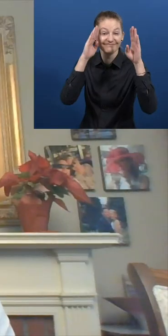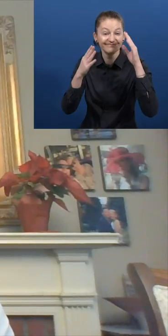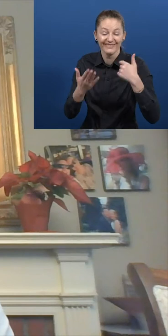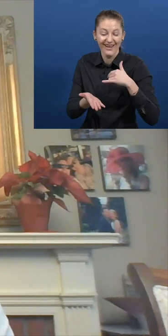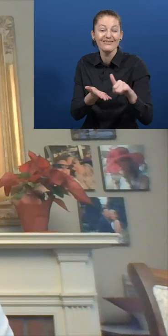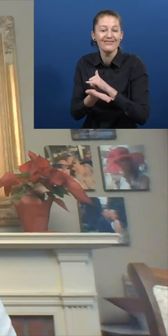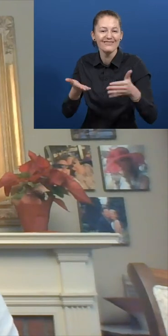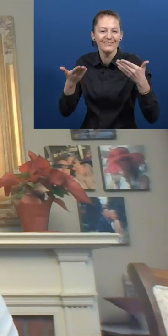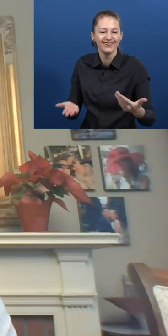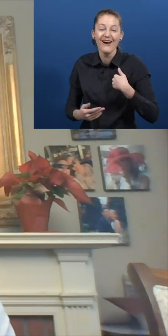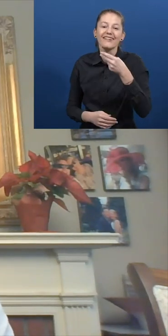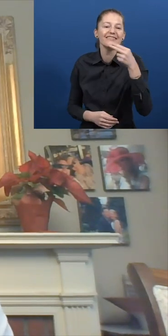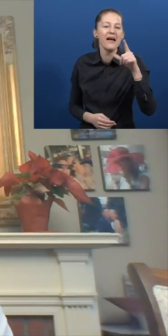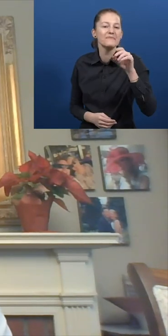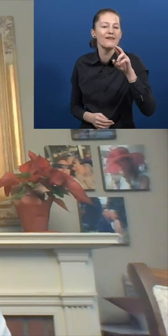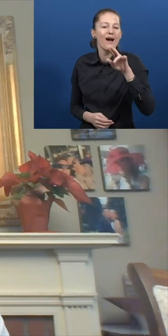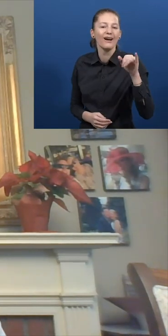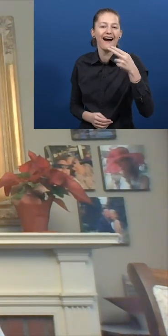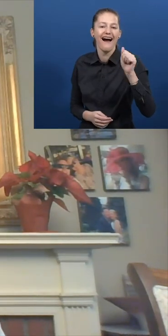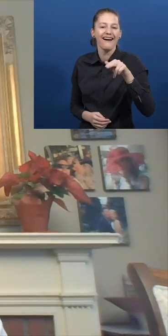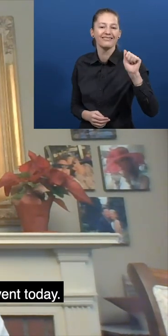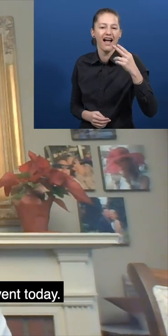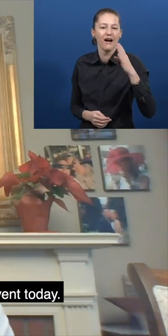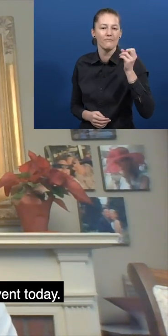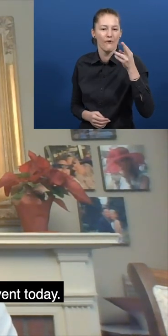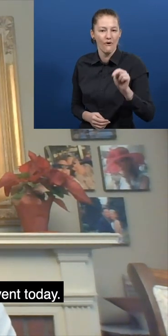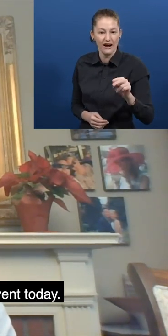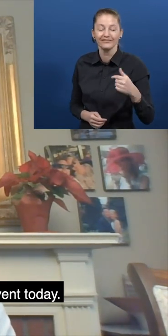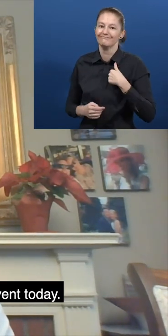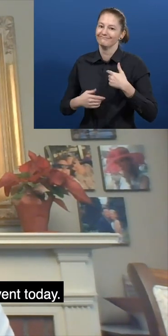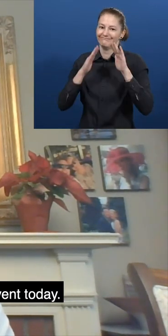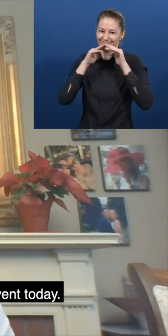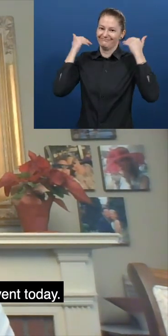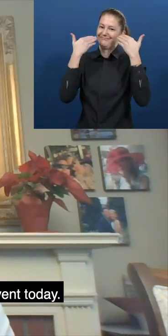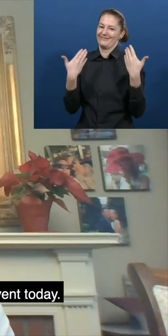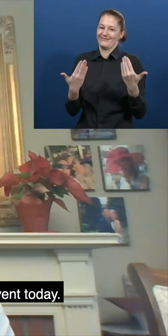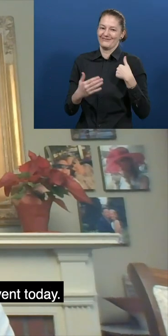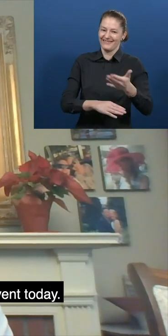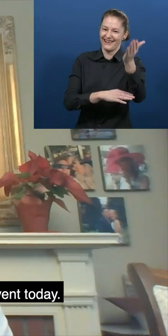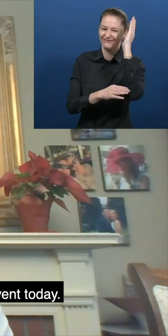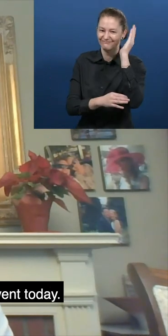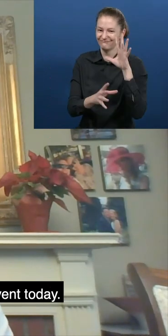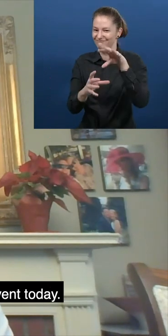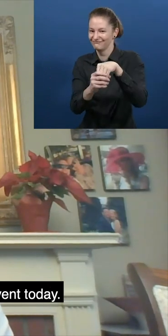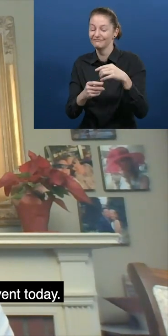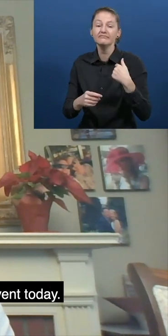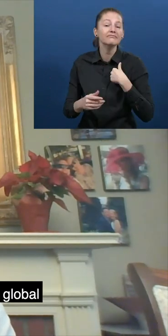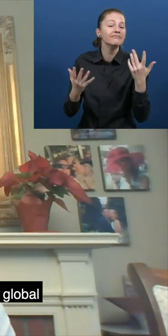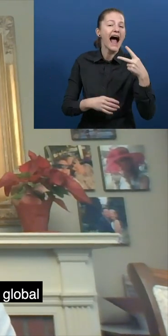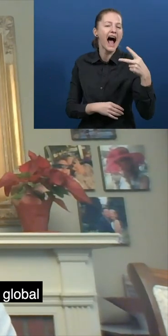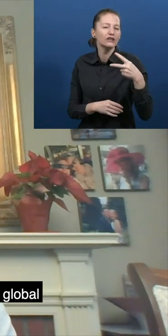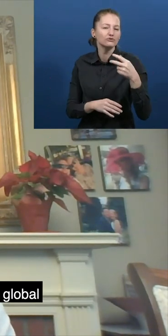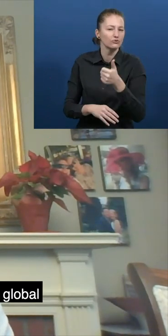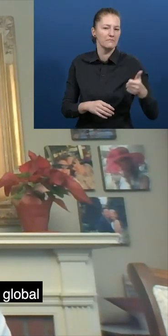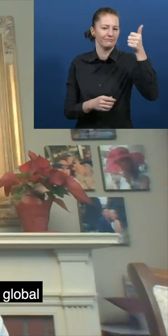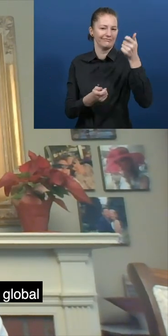Hello, everyone from New York. My name is Laurie Henneborn, and I'm thrilled to be joining you all during this incredible event today. I'm